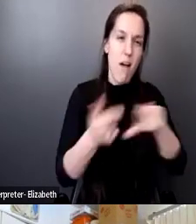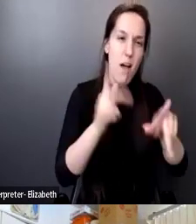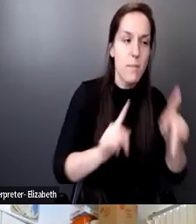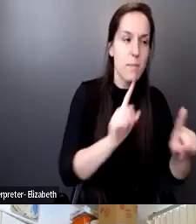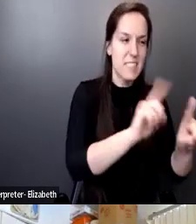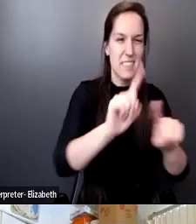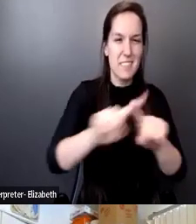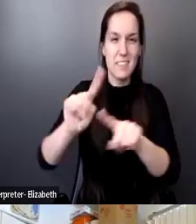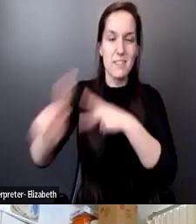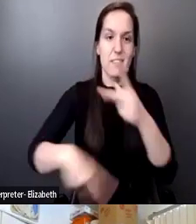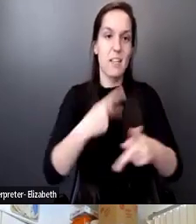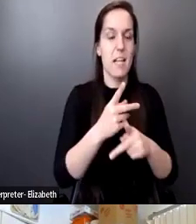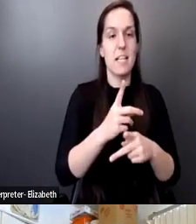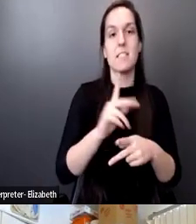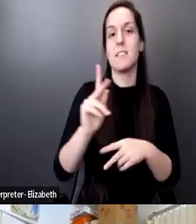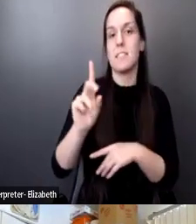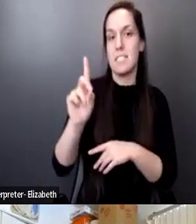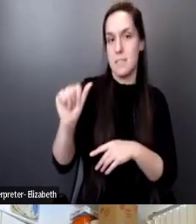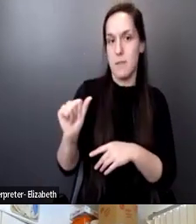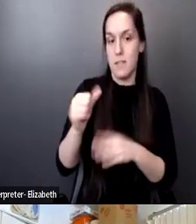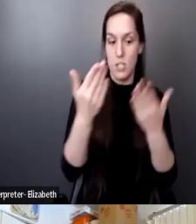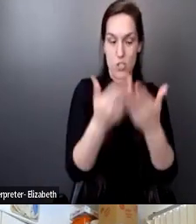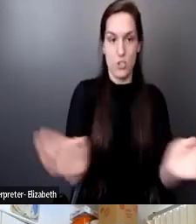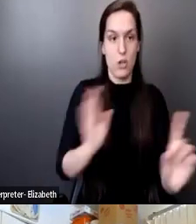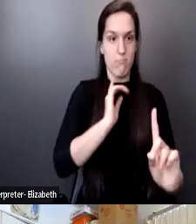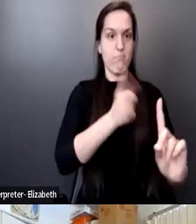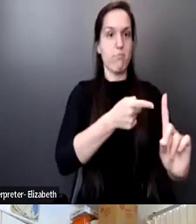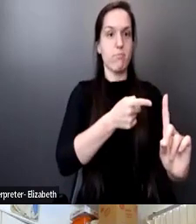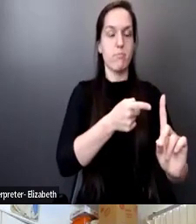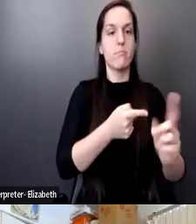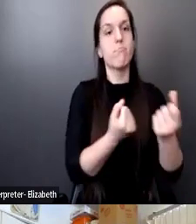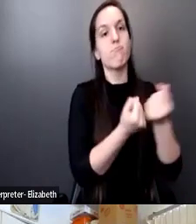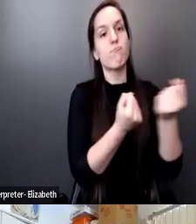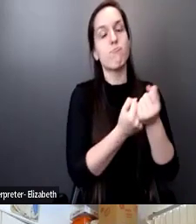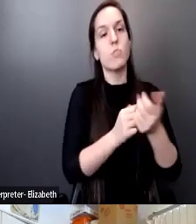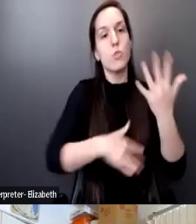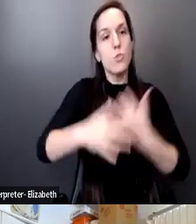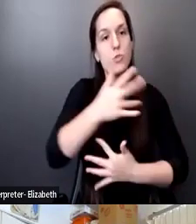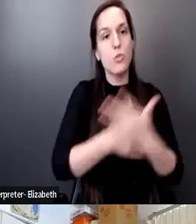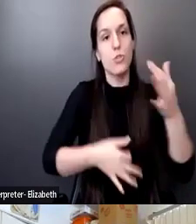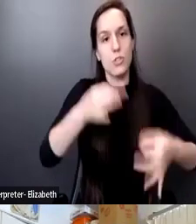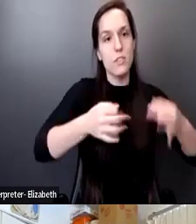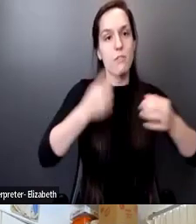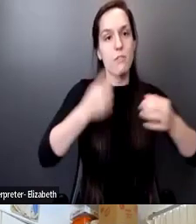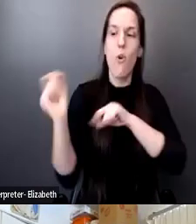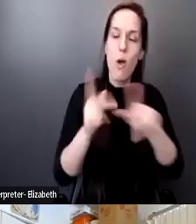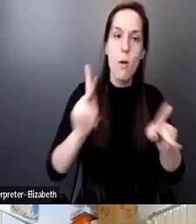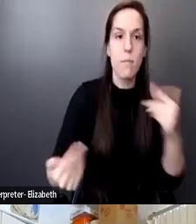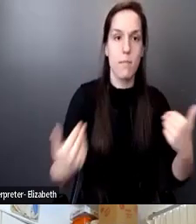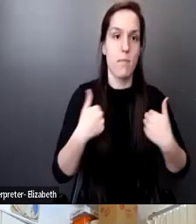Our very broad mission is to advocate for social justice on behalf of people with all types of disabilities.